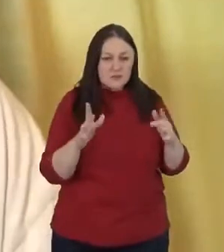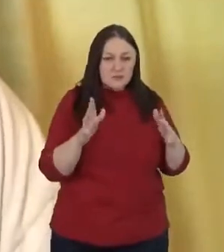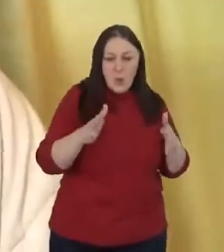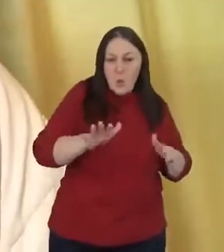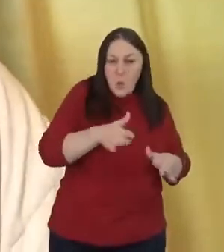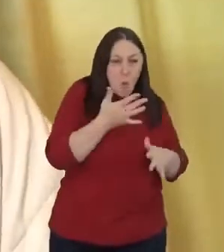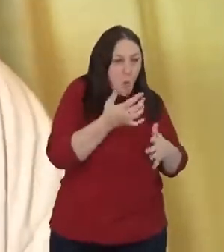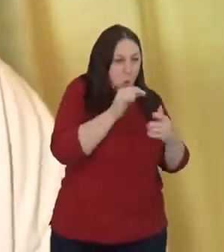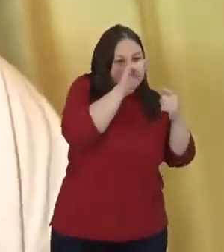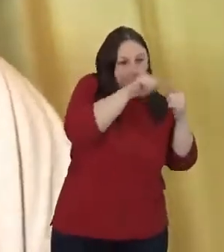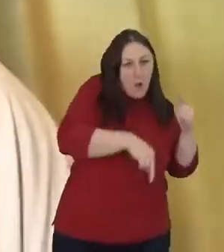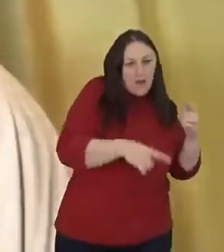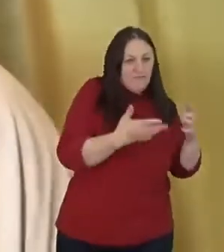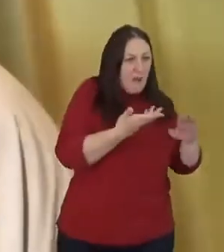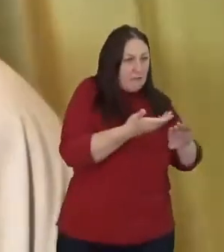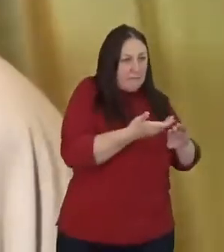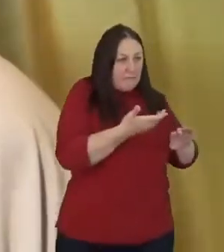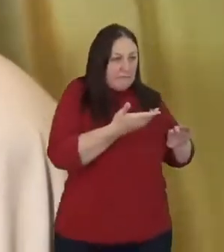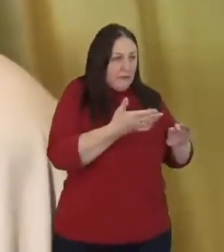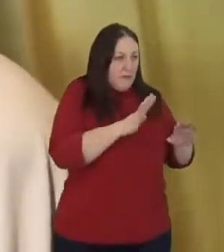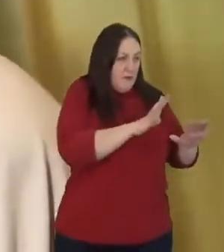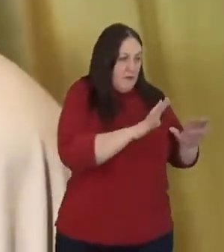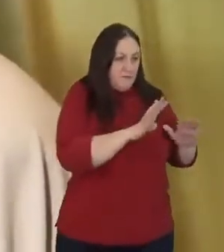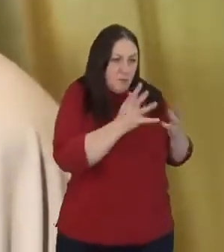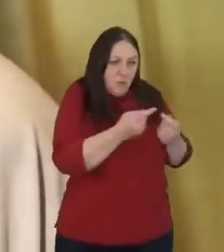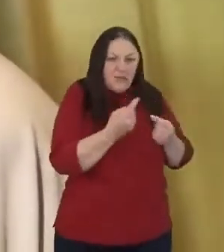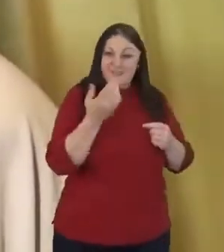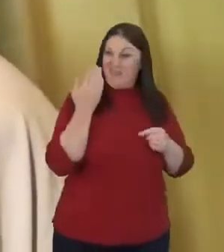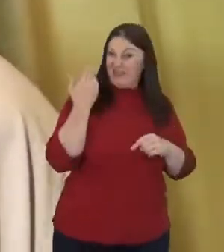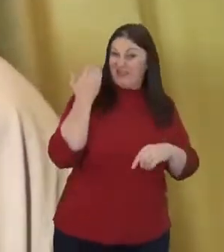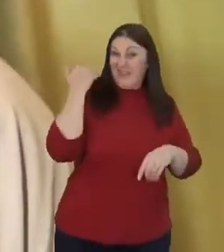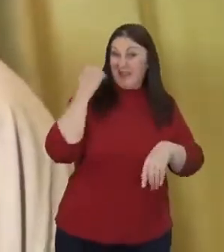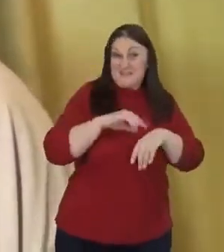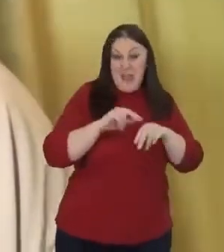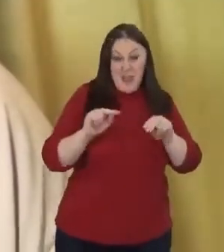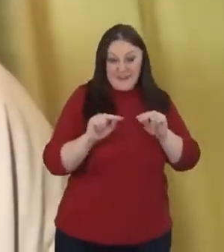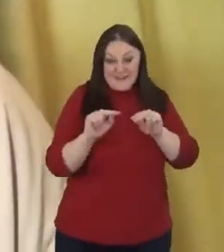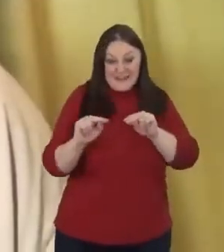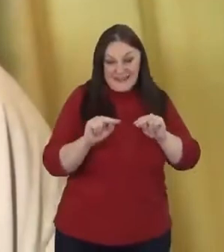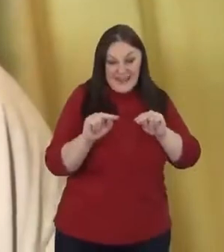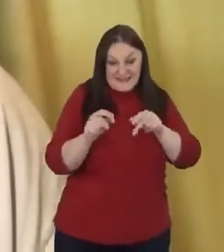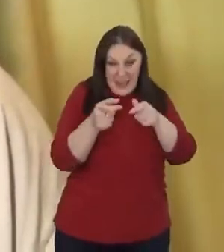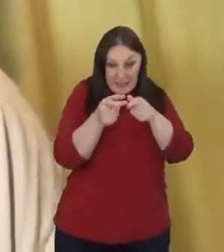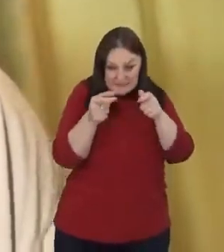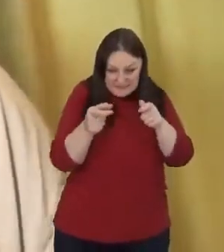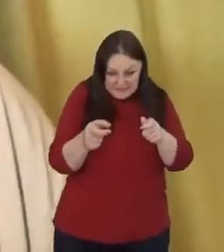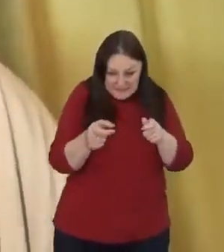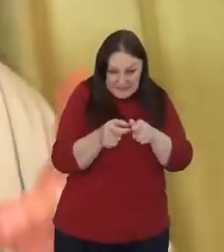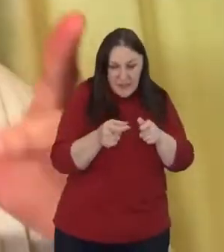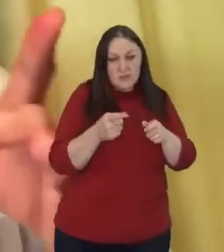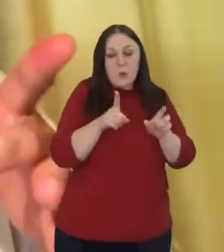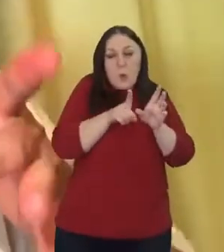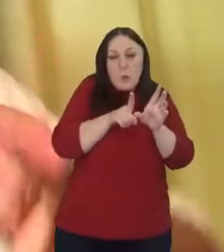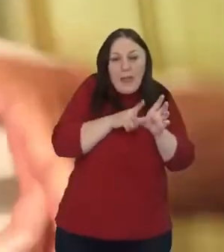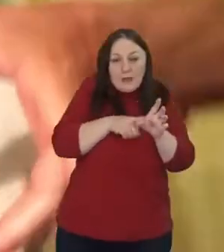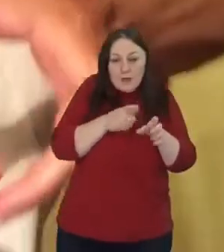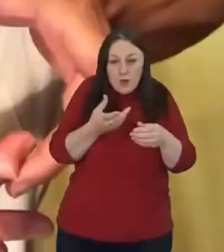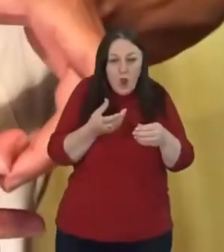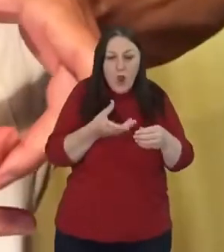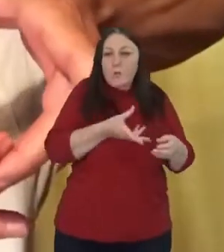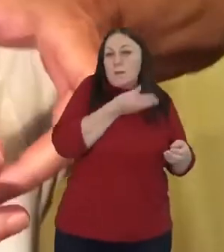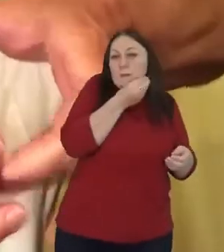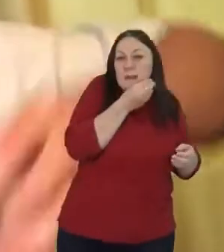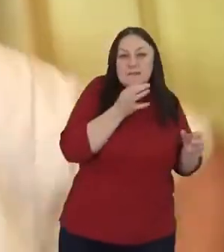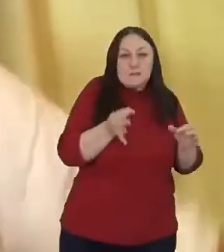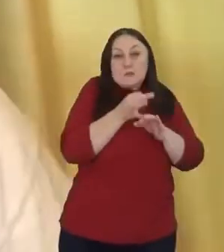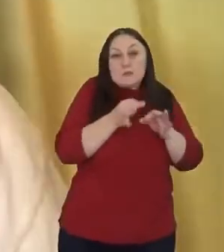our, well, these were cassette tapes, and young people, these were things we listened to music